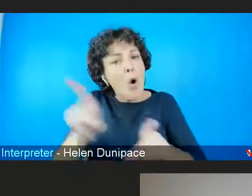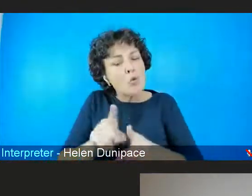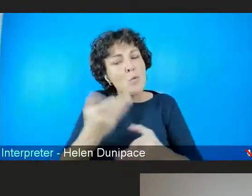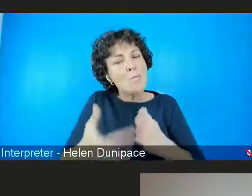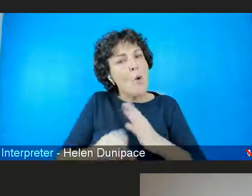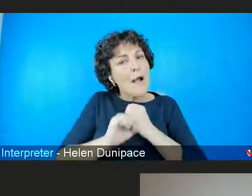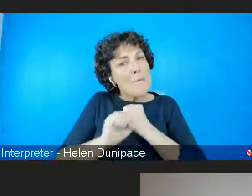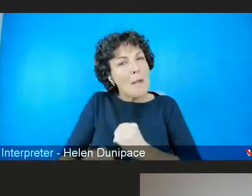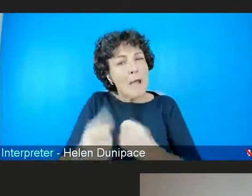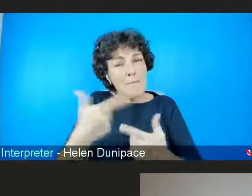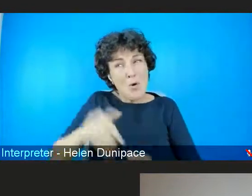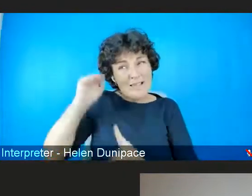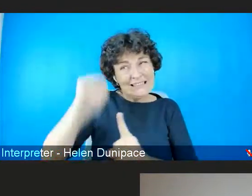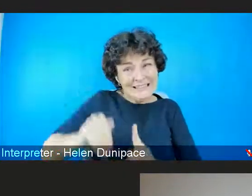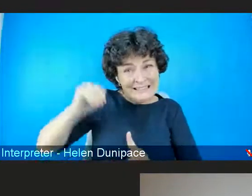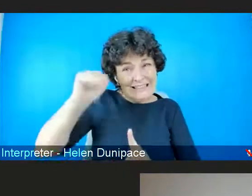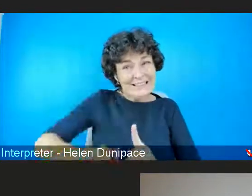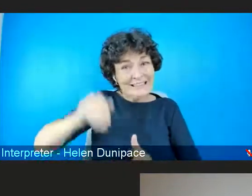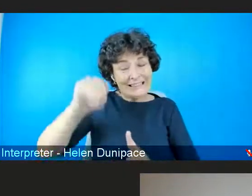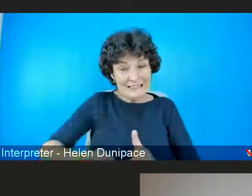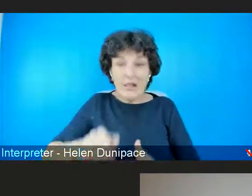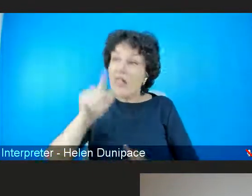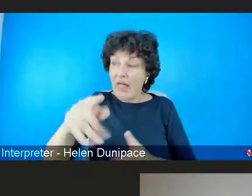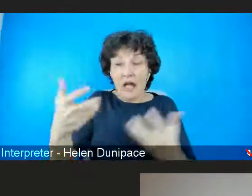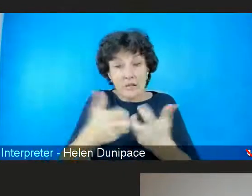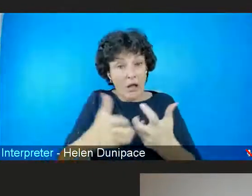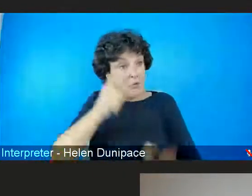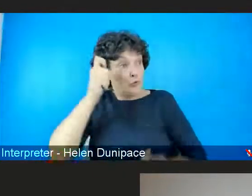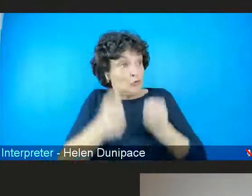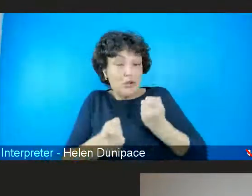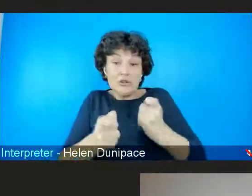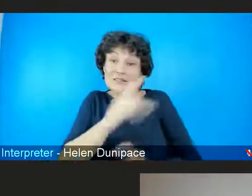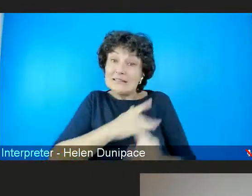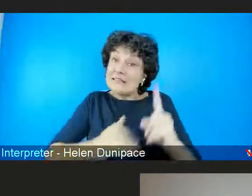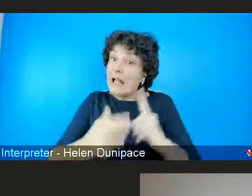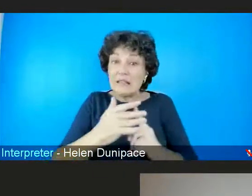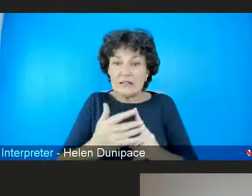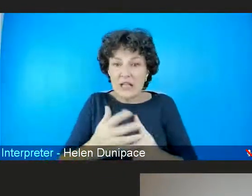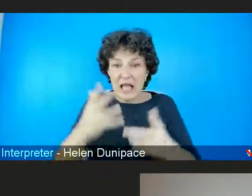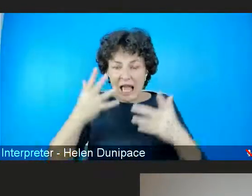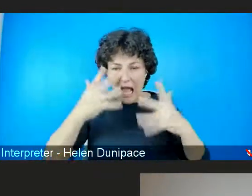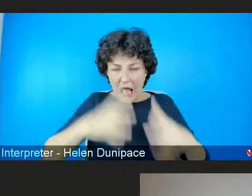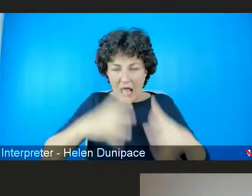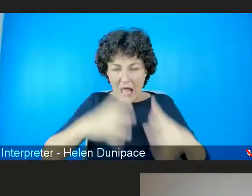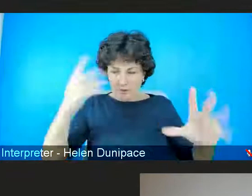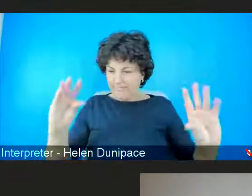and persistence. It is going to change things. It is moving things into